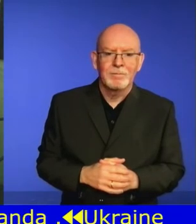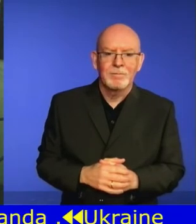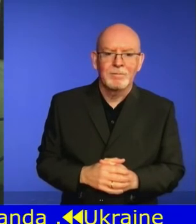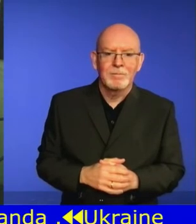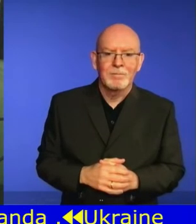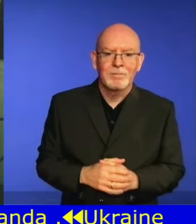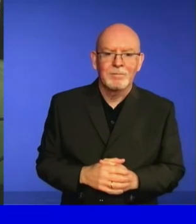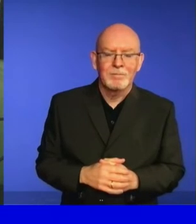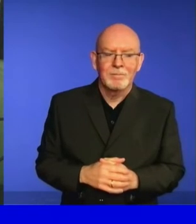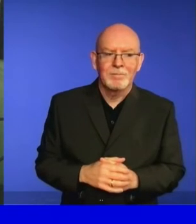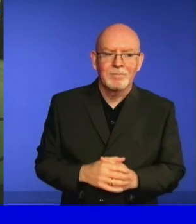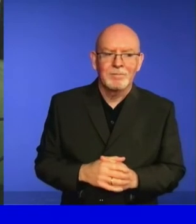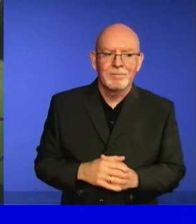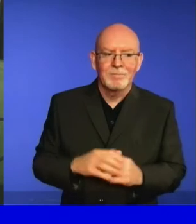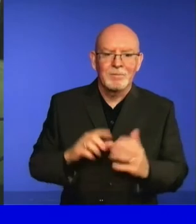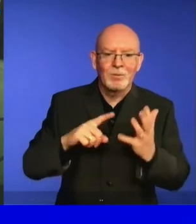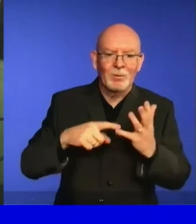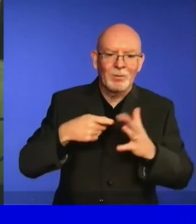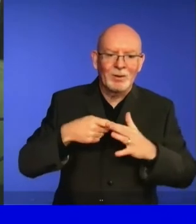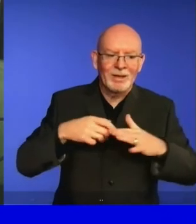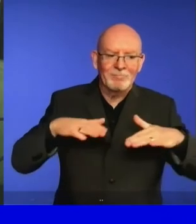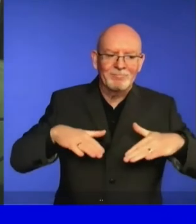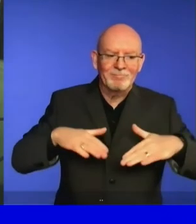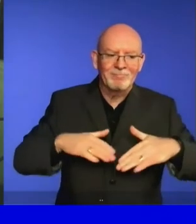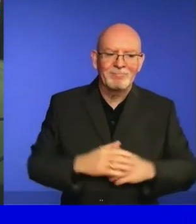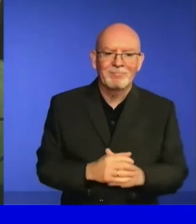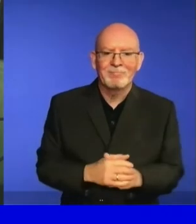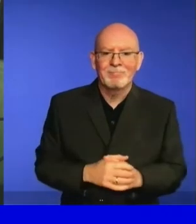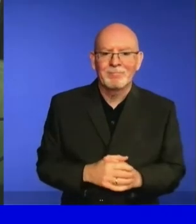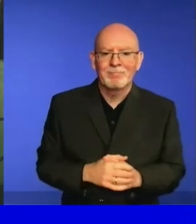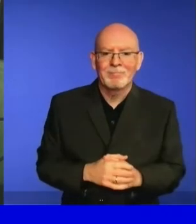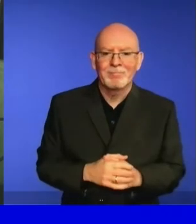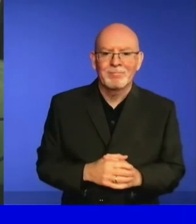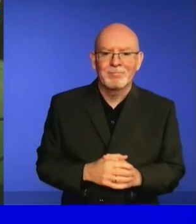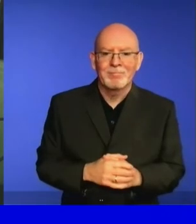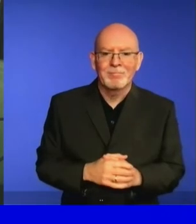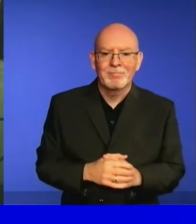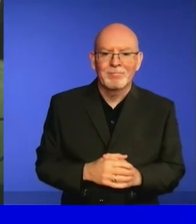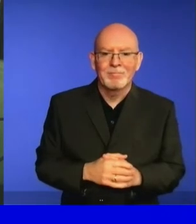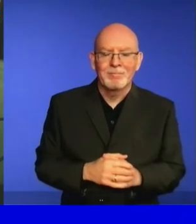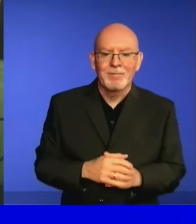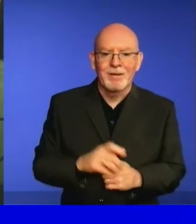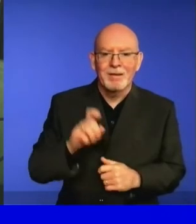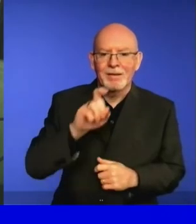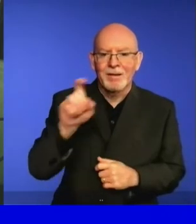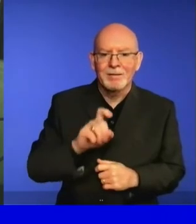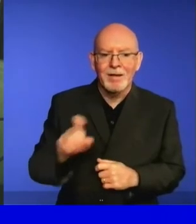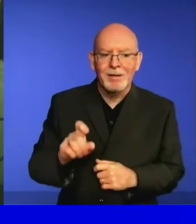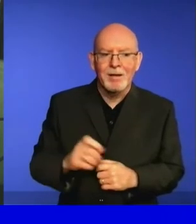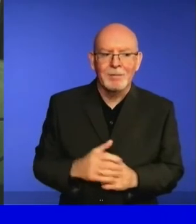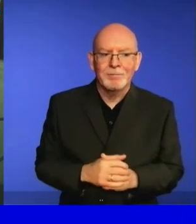Tanzania, Uruguay,